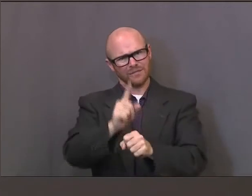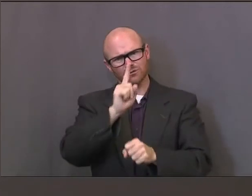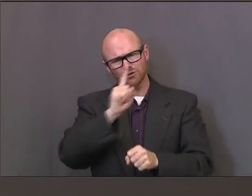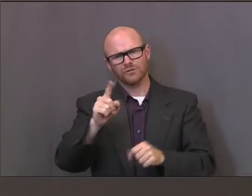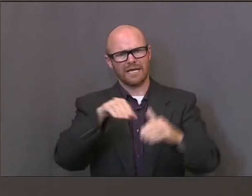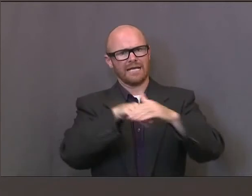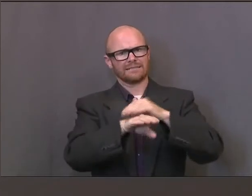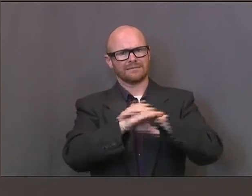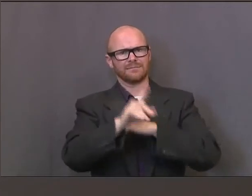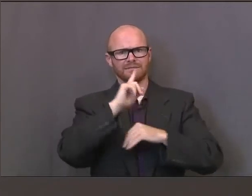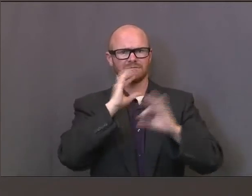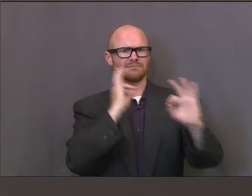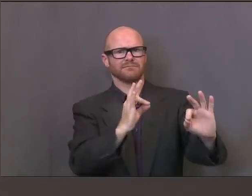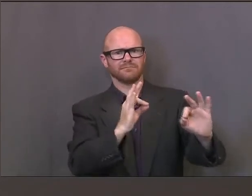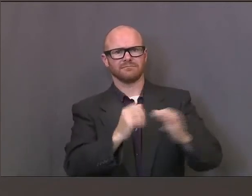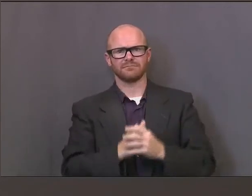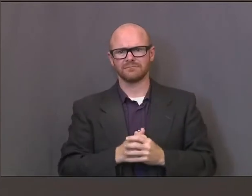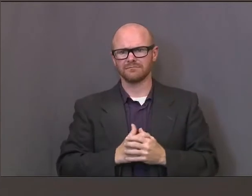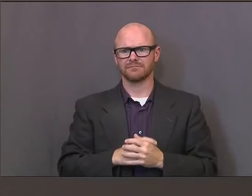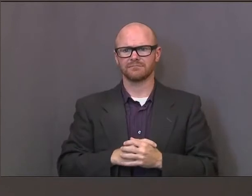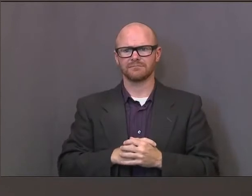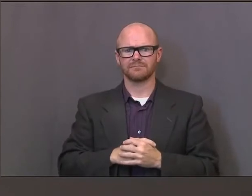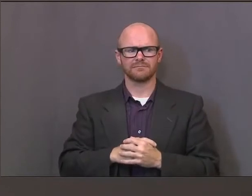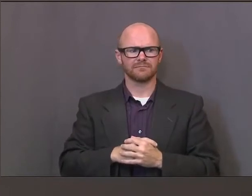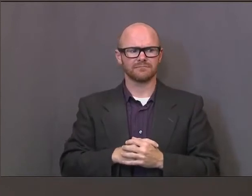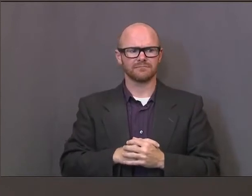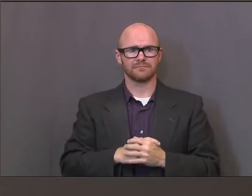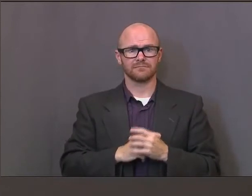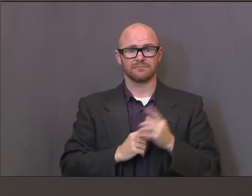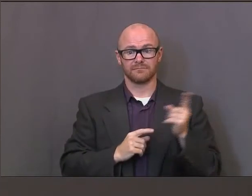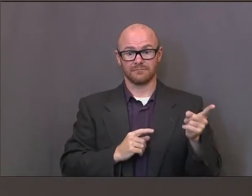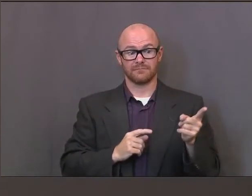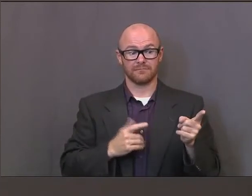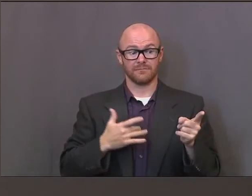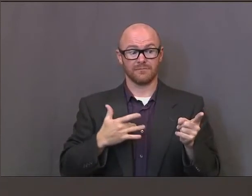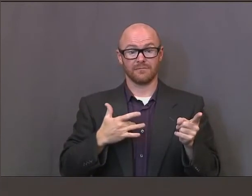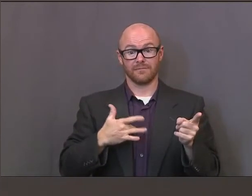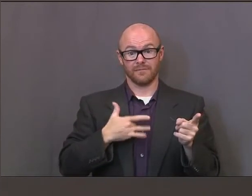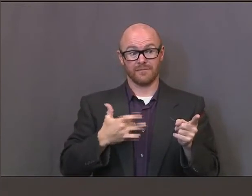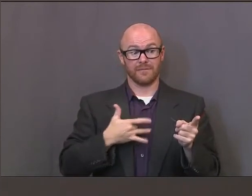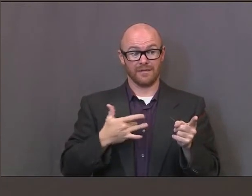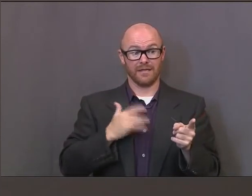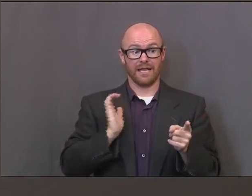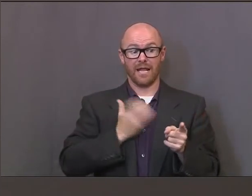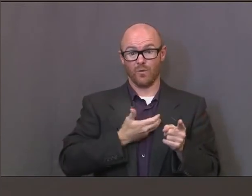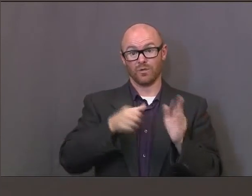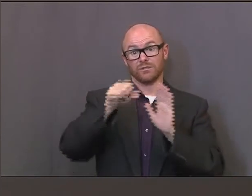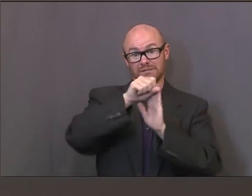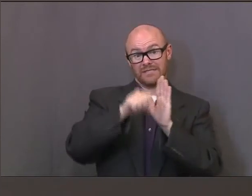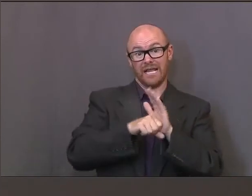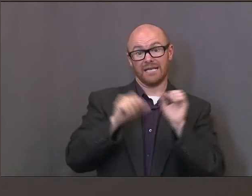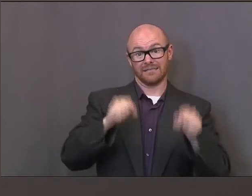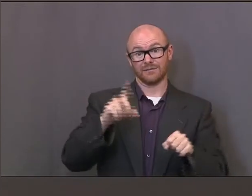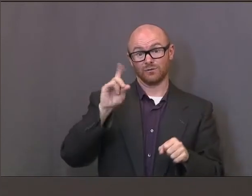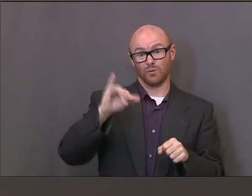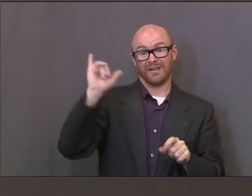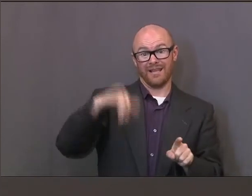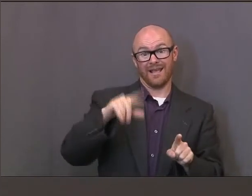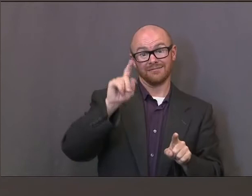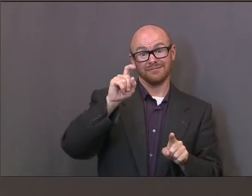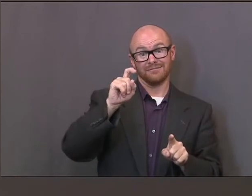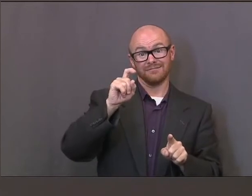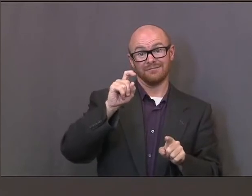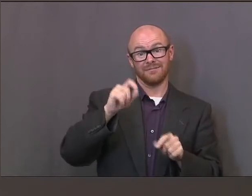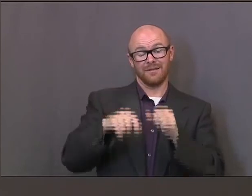accessibility. Are you confident that that's something that our state can execute when that comes down the pike?